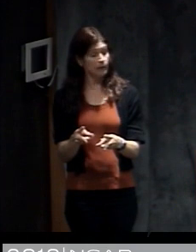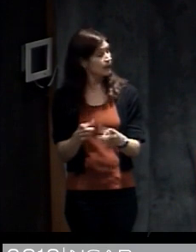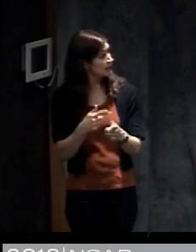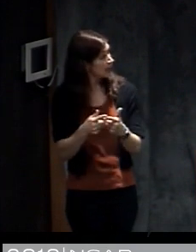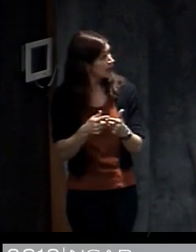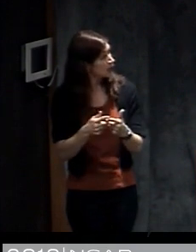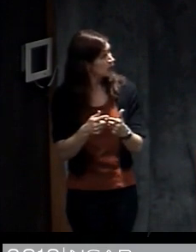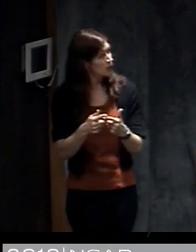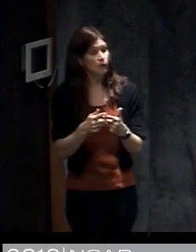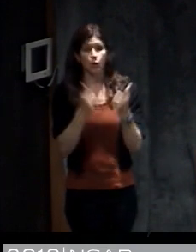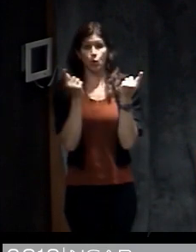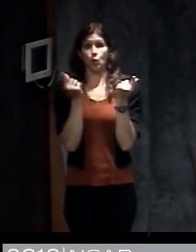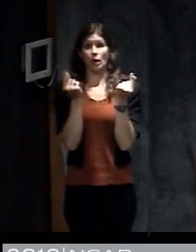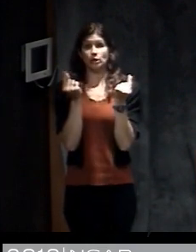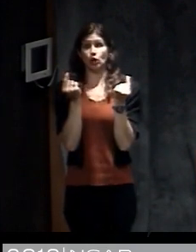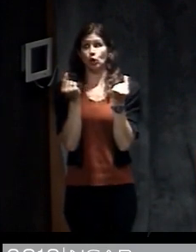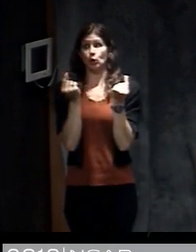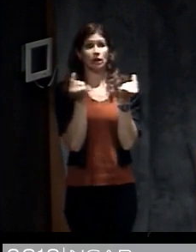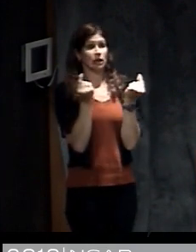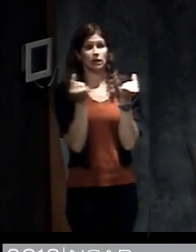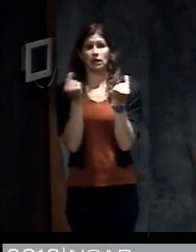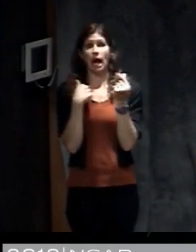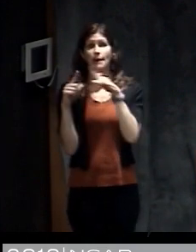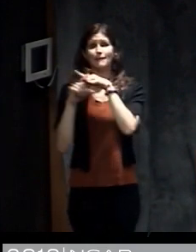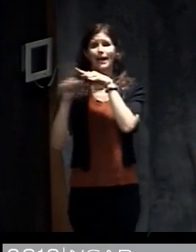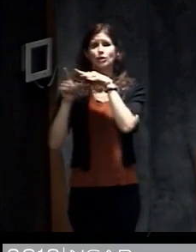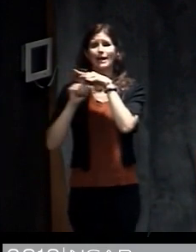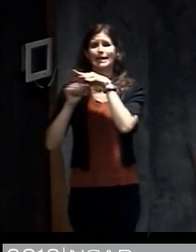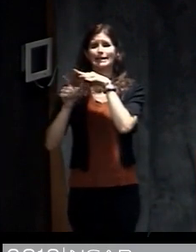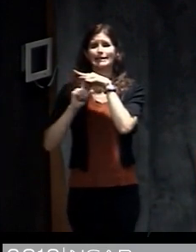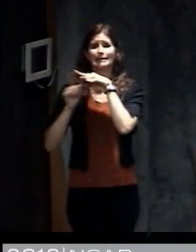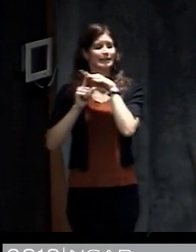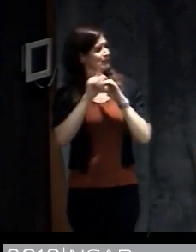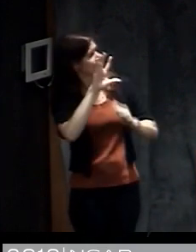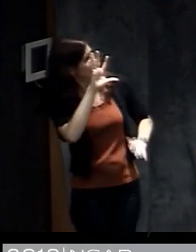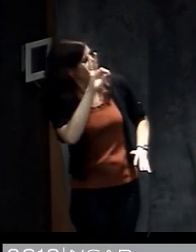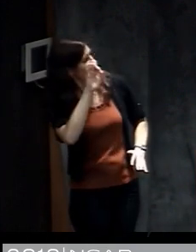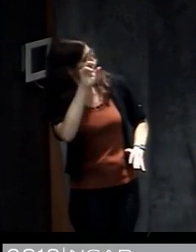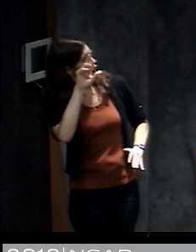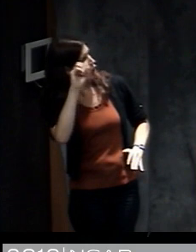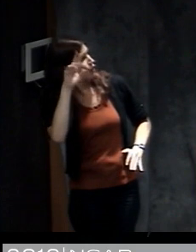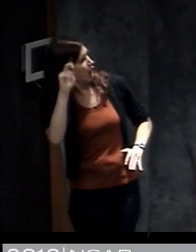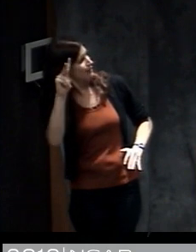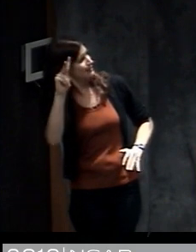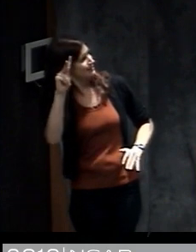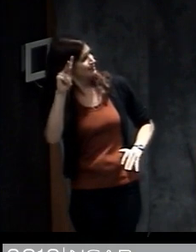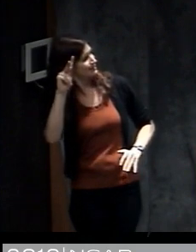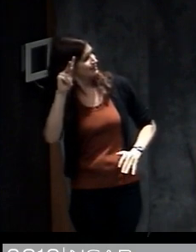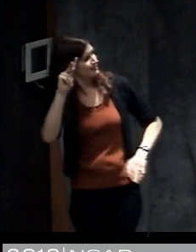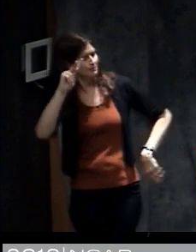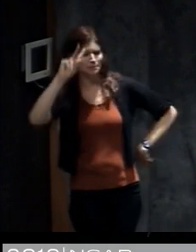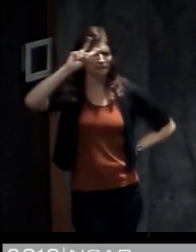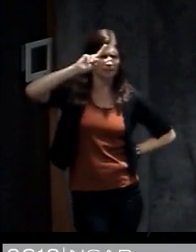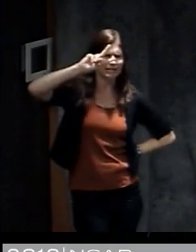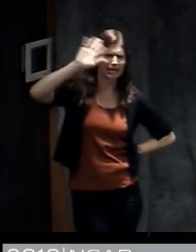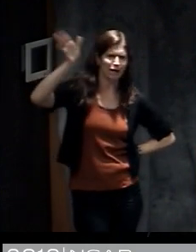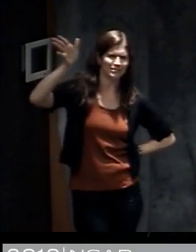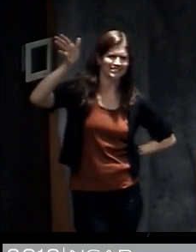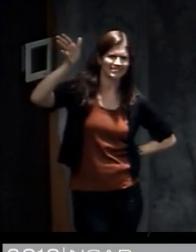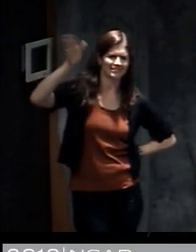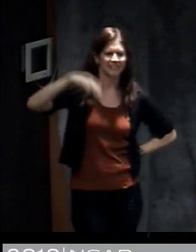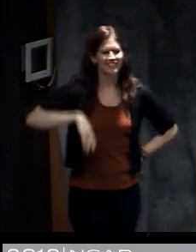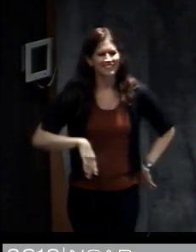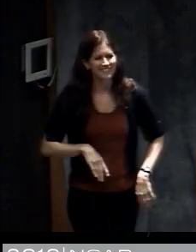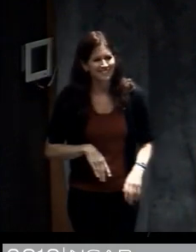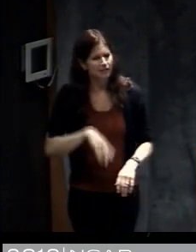deciding what to do. So this person is evacuating and they're telling us they're leaving Far Rock and they're giving us some little hand emojis to tell us how they're thinking